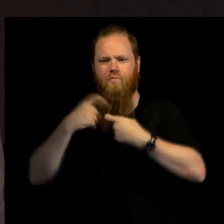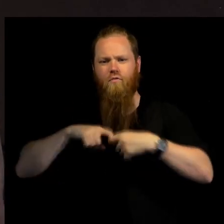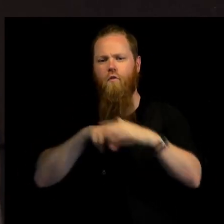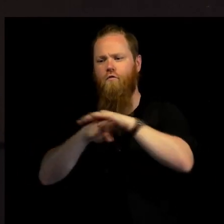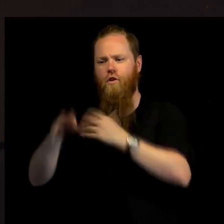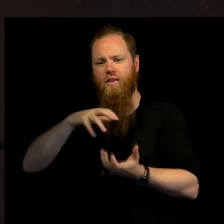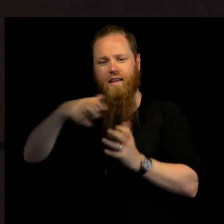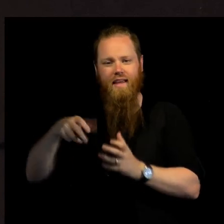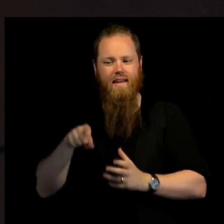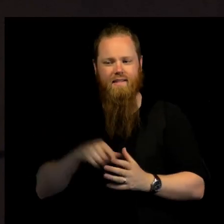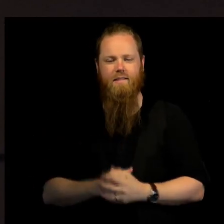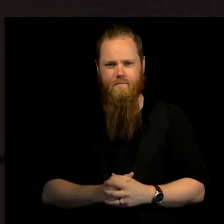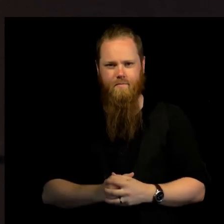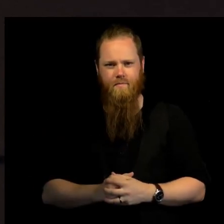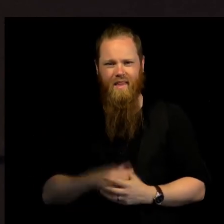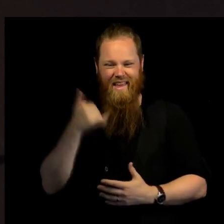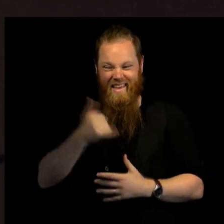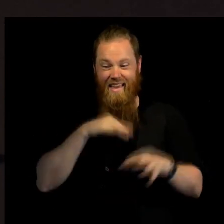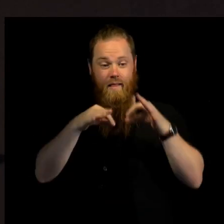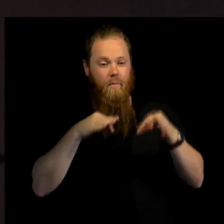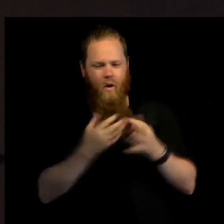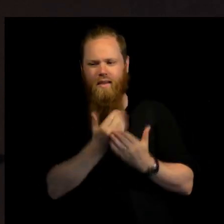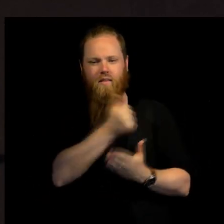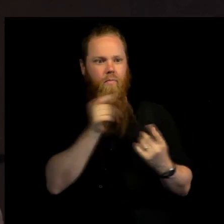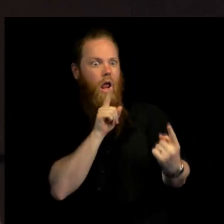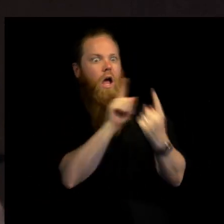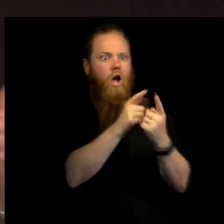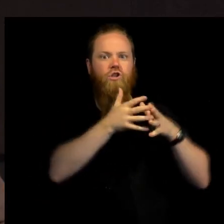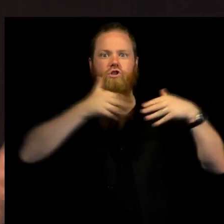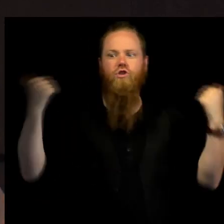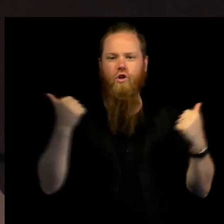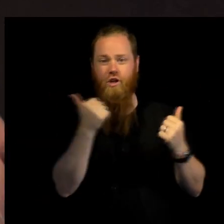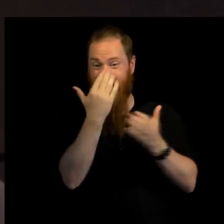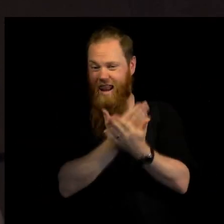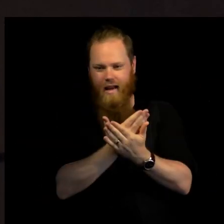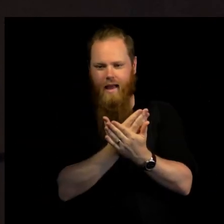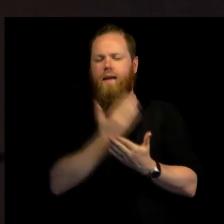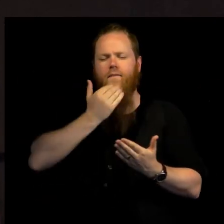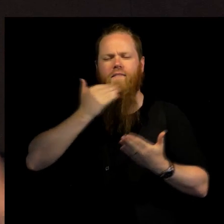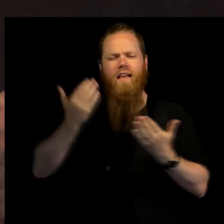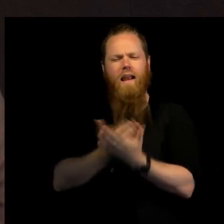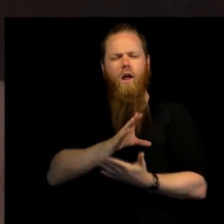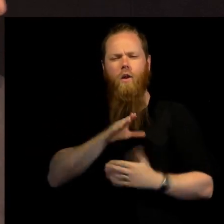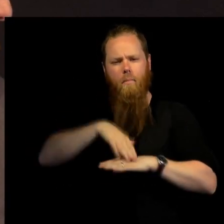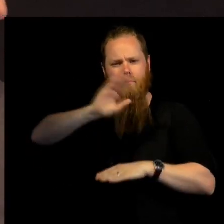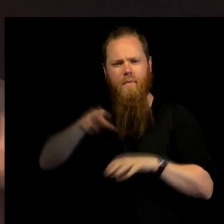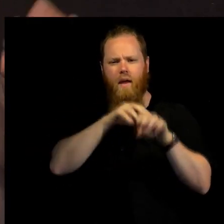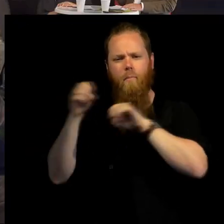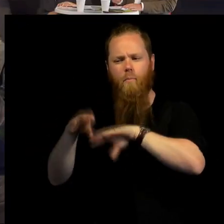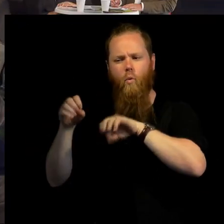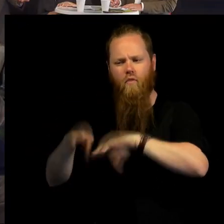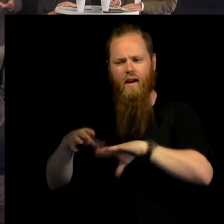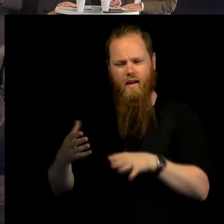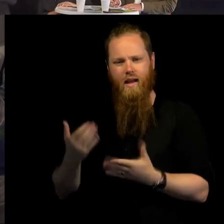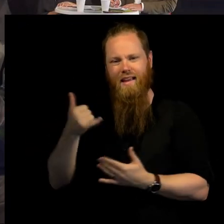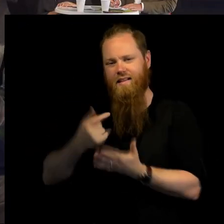diplomacy, you don't always run to the biggest power. You run to the country that may have the biggest influence in that situation. And you work with that country to try